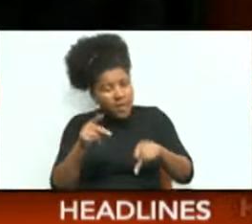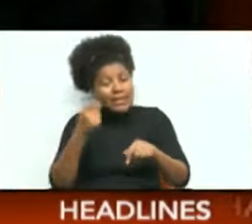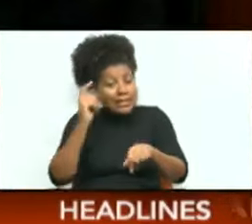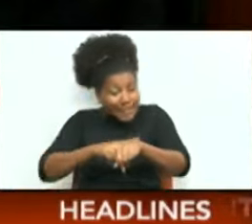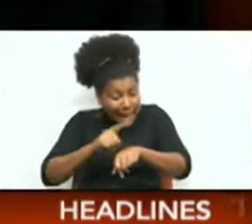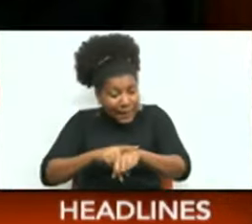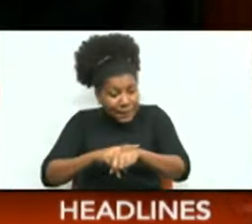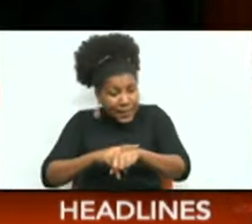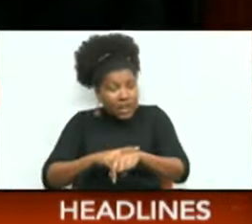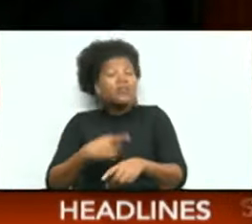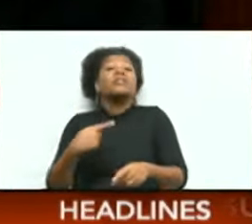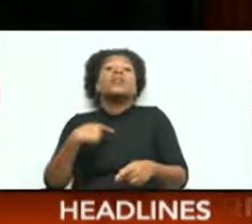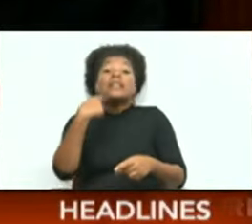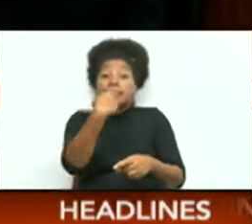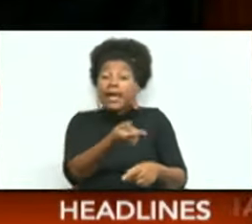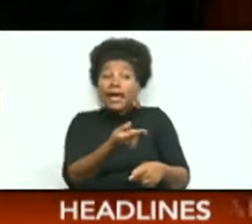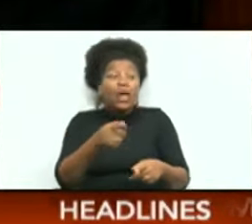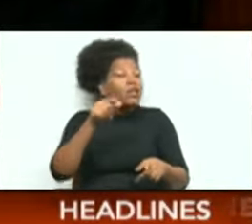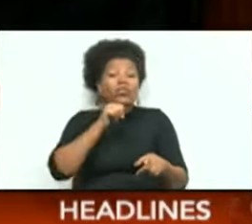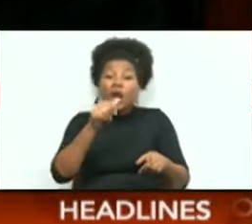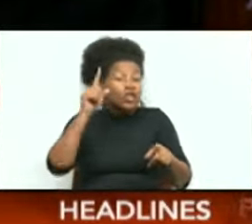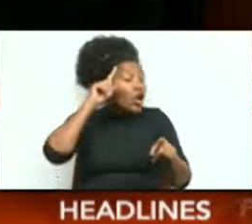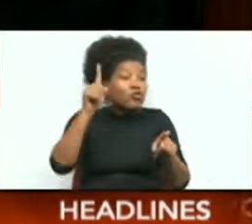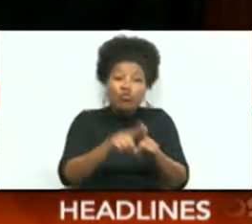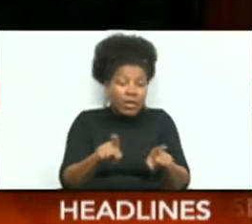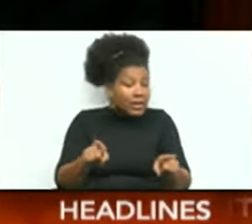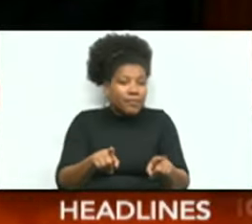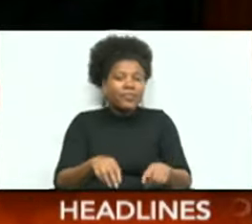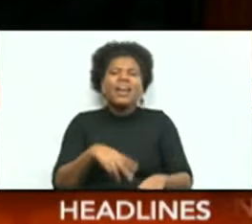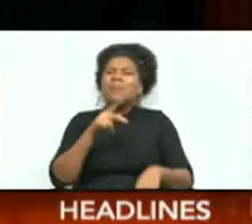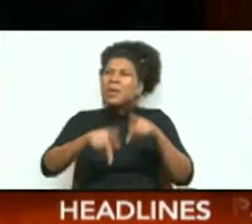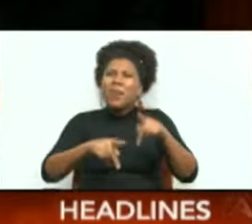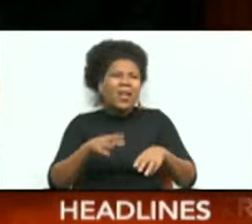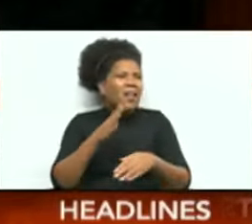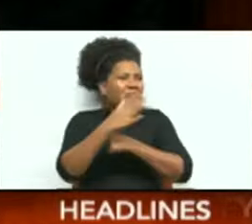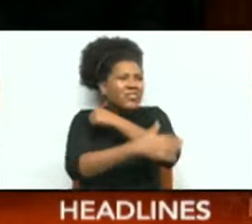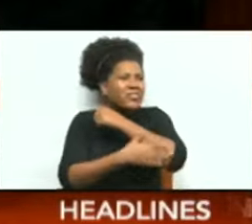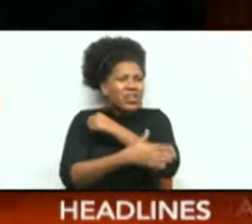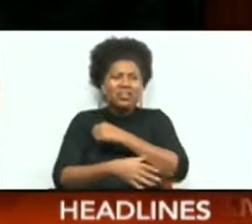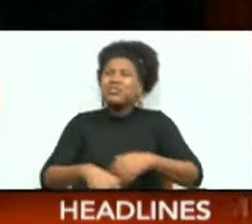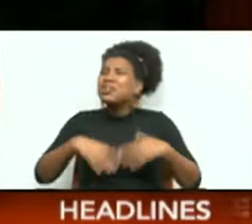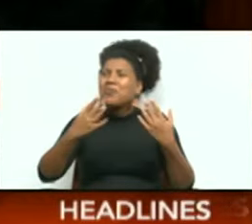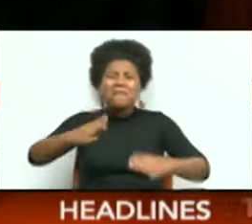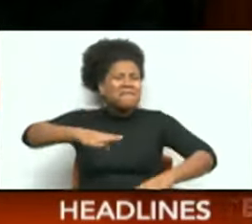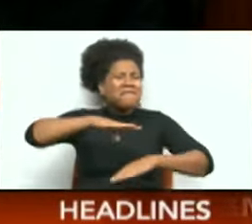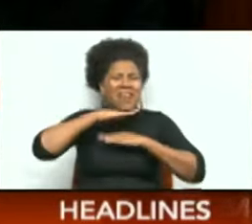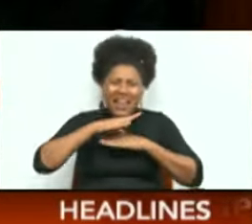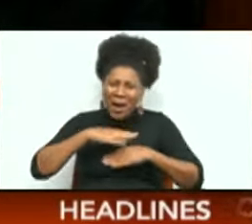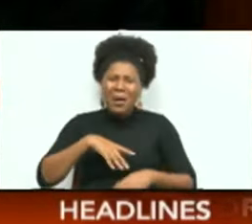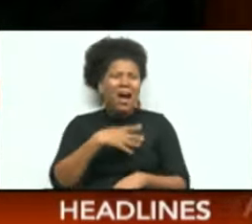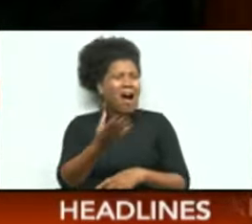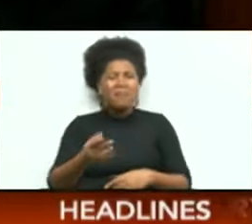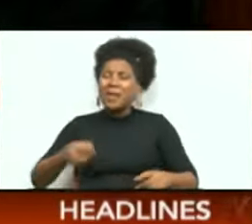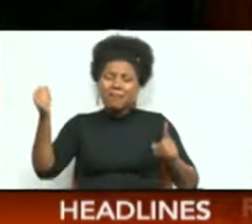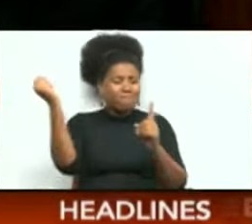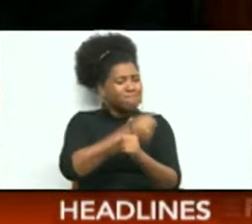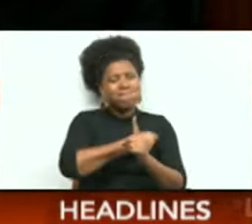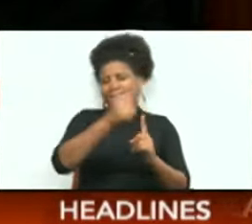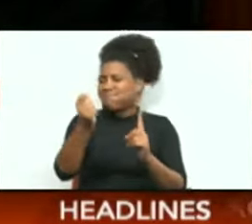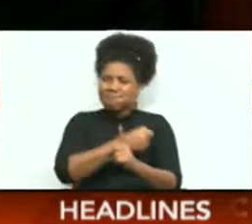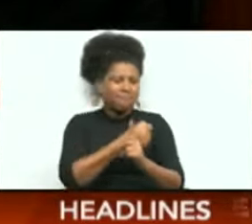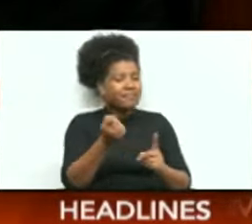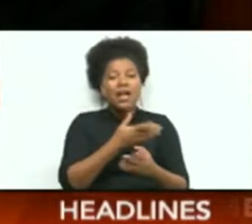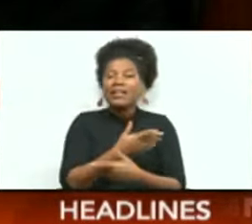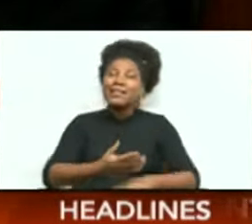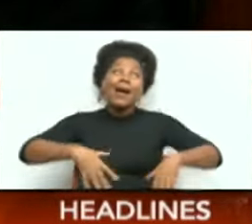The people of this country are so fed up of being beaten up by the PNM and beaten down that they are saying now, well, all right, we're going to pay